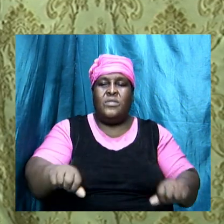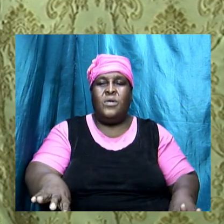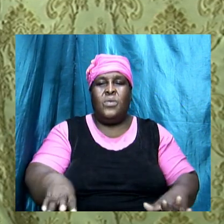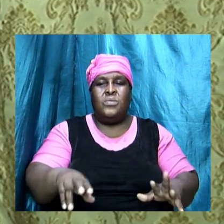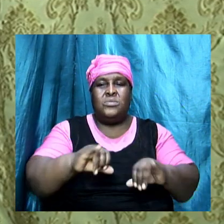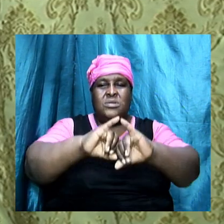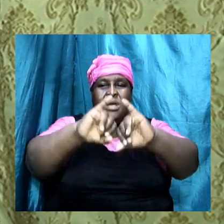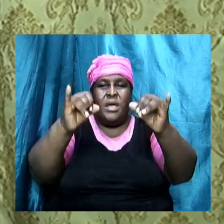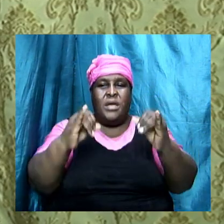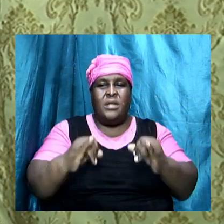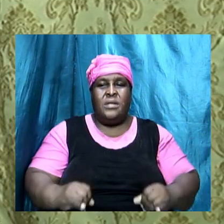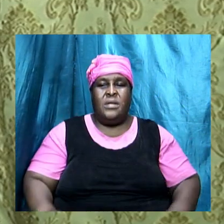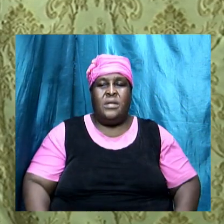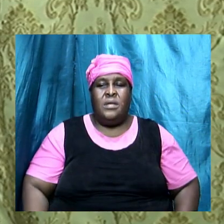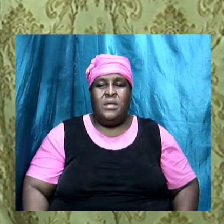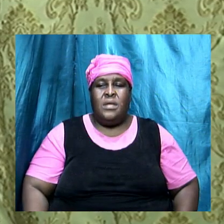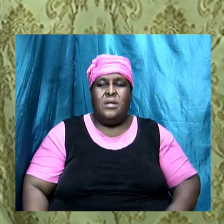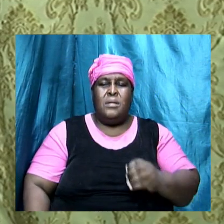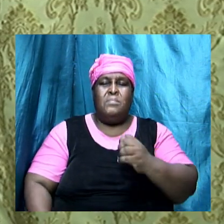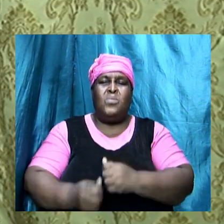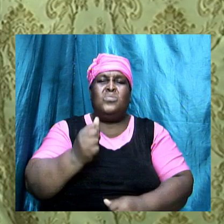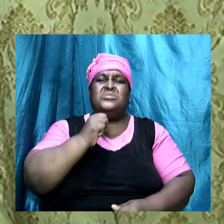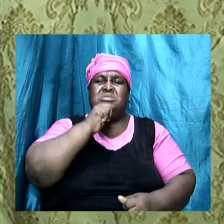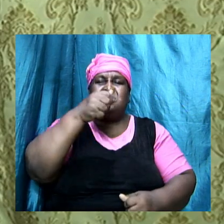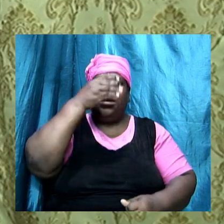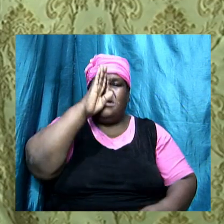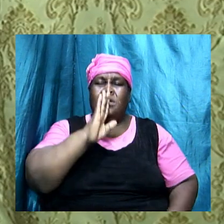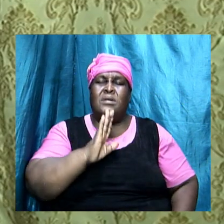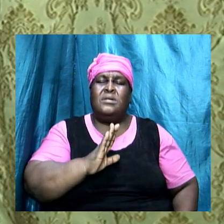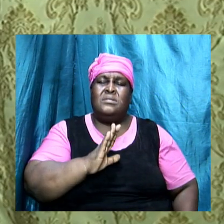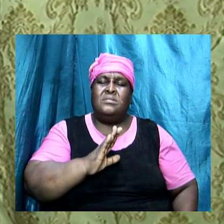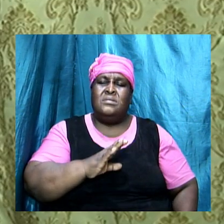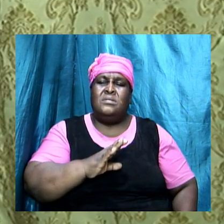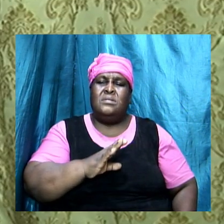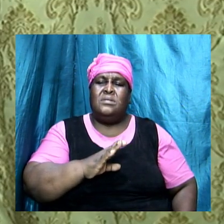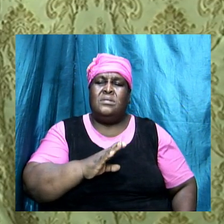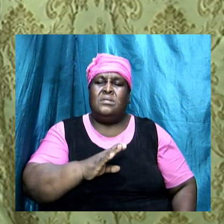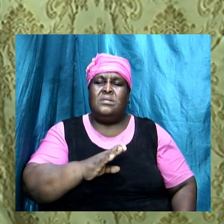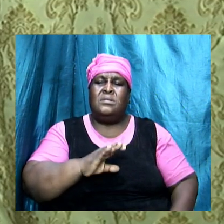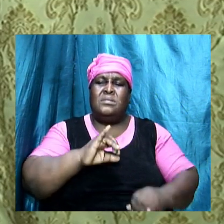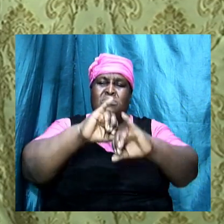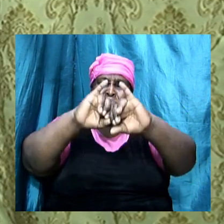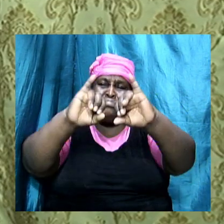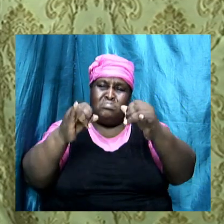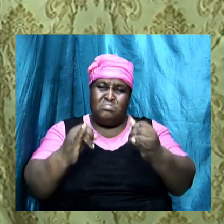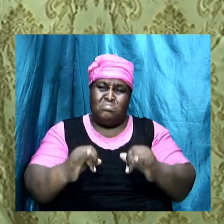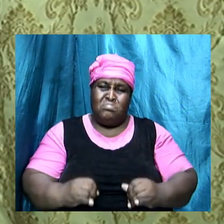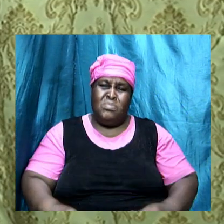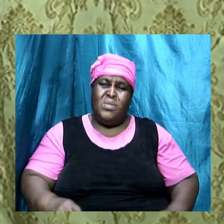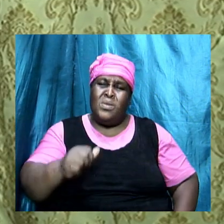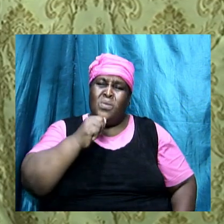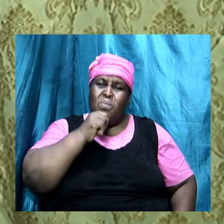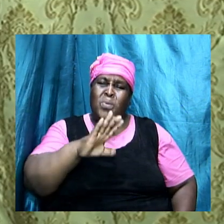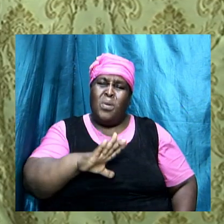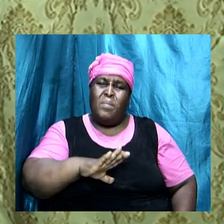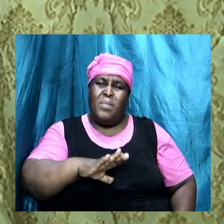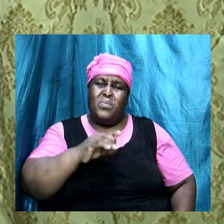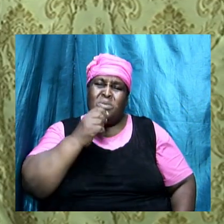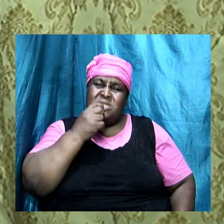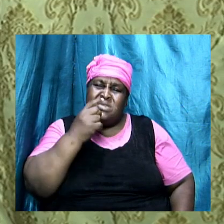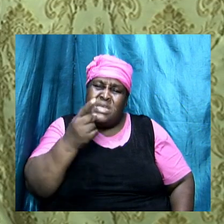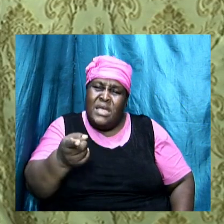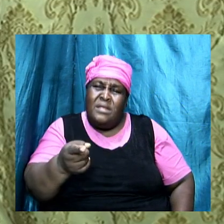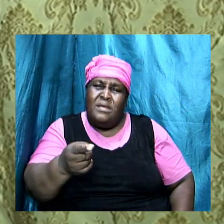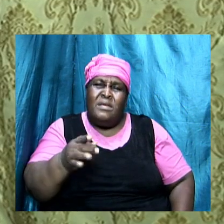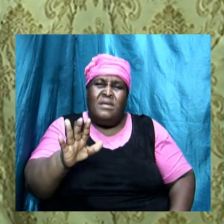imagine the most ungodly most idolatrous woman that was mentioned the woman